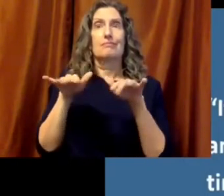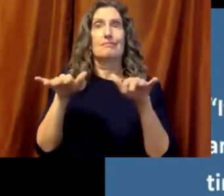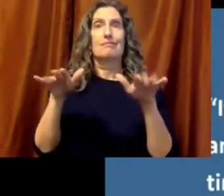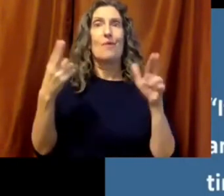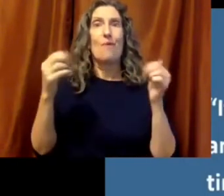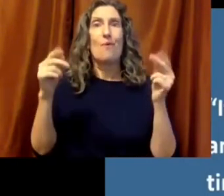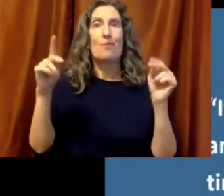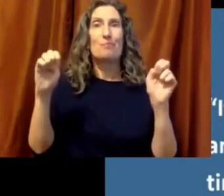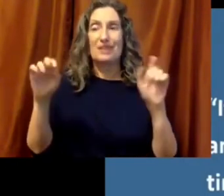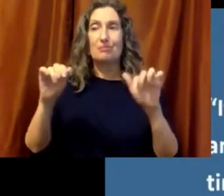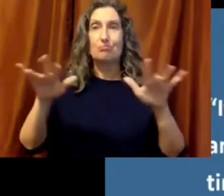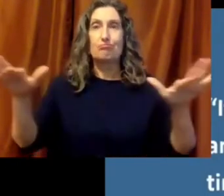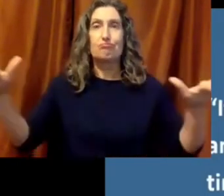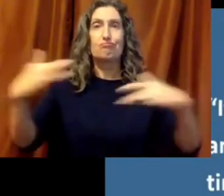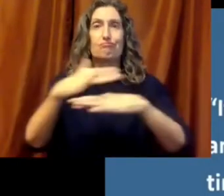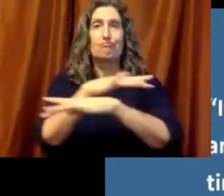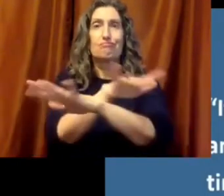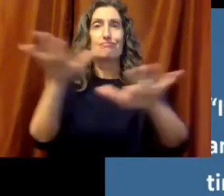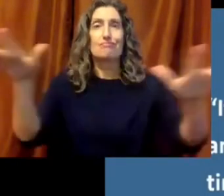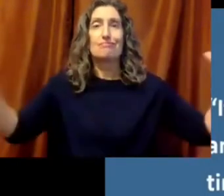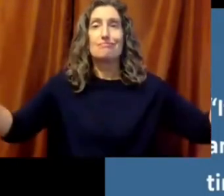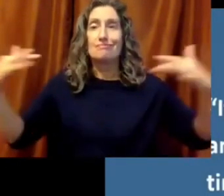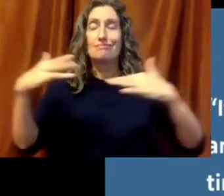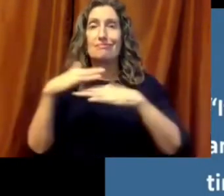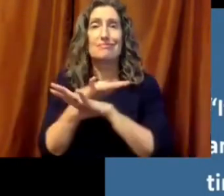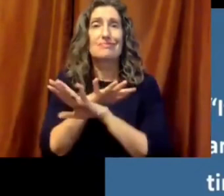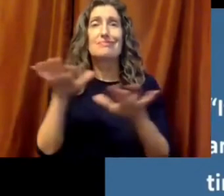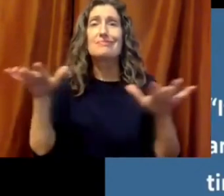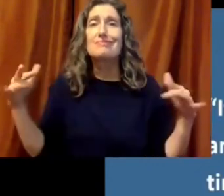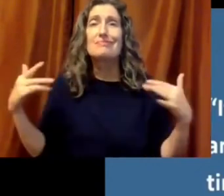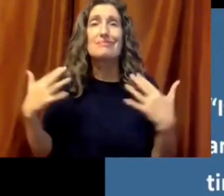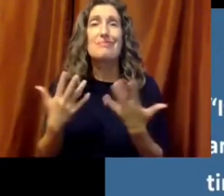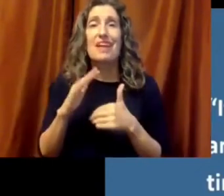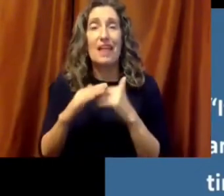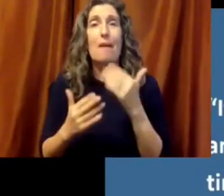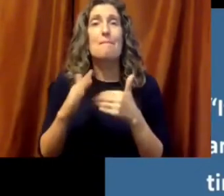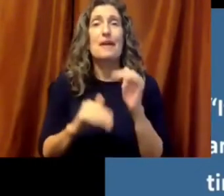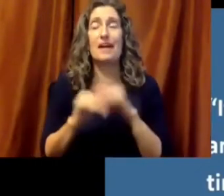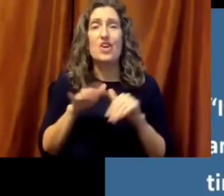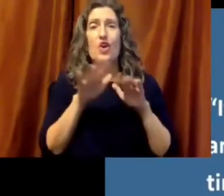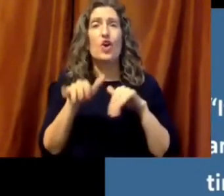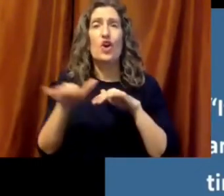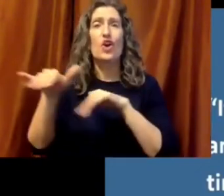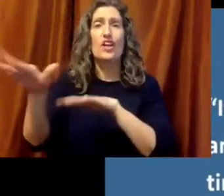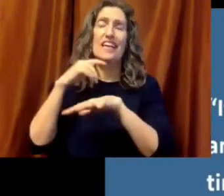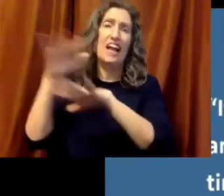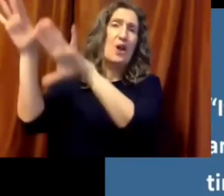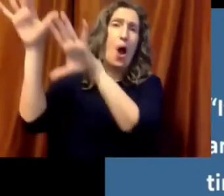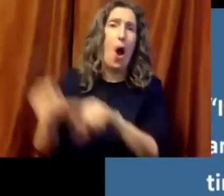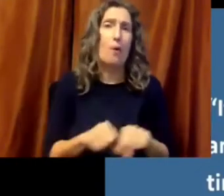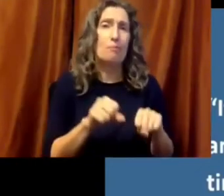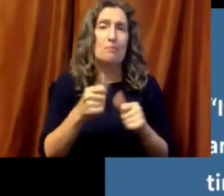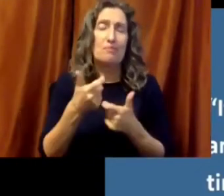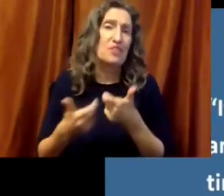of hope and crossing each other from a million different centers of energy and daring those ripples build a current